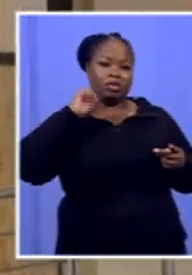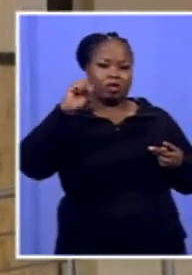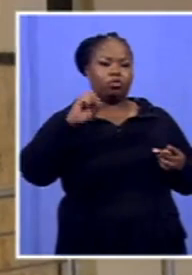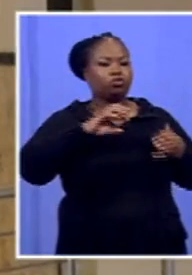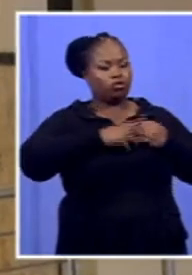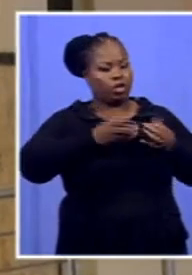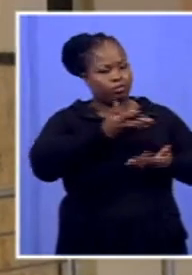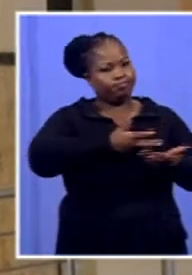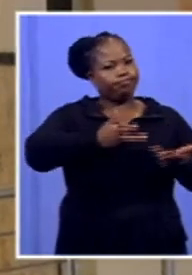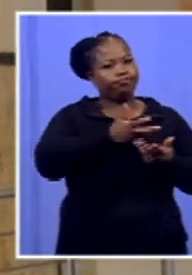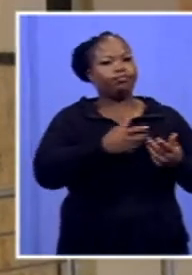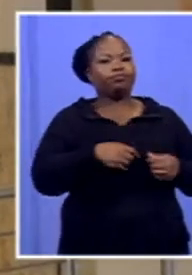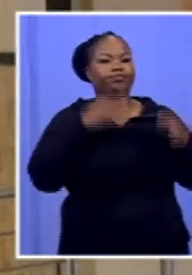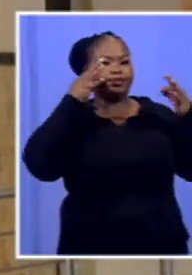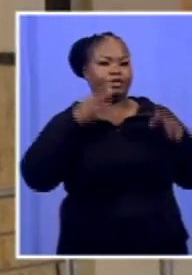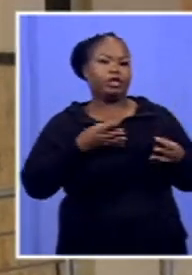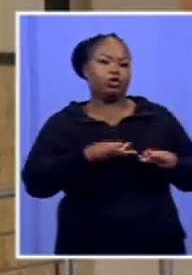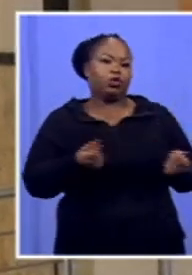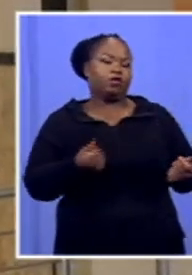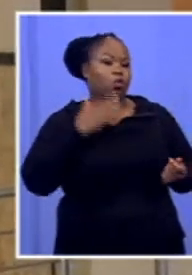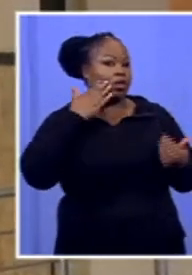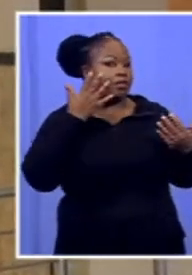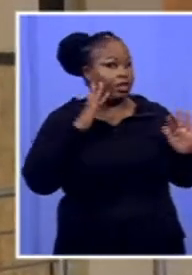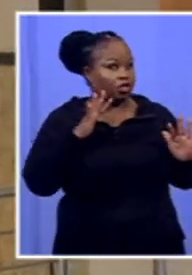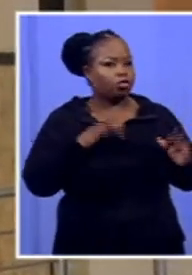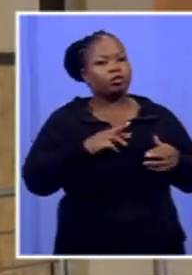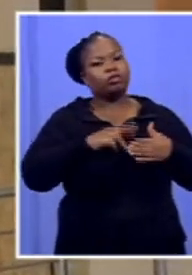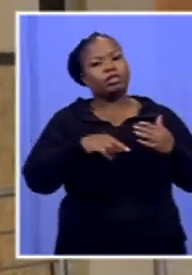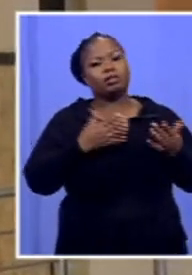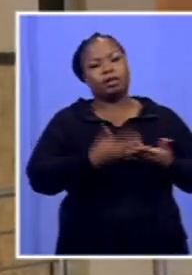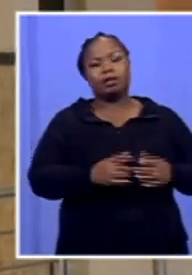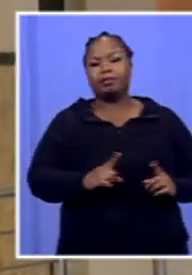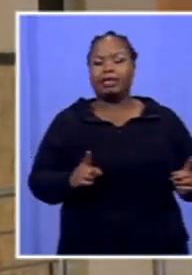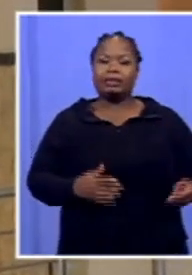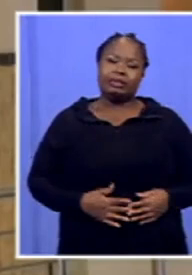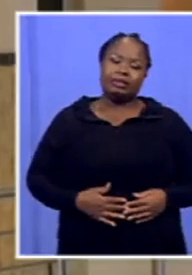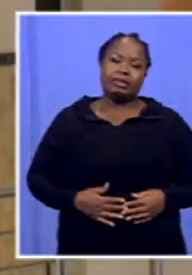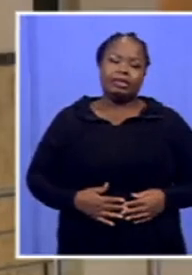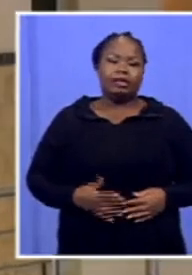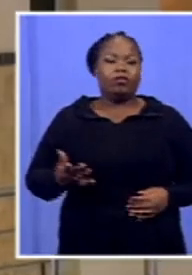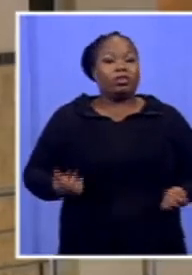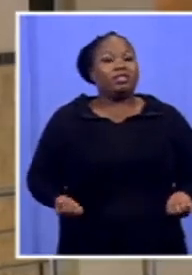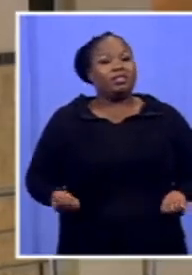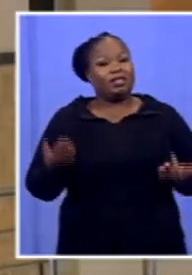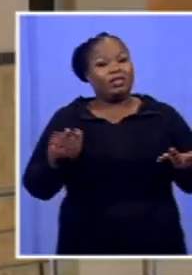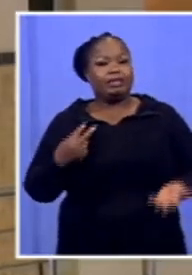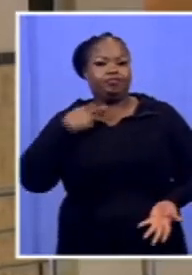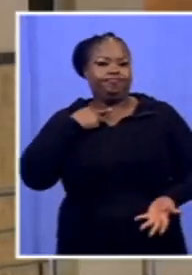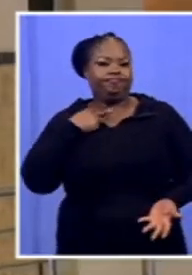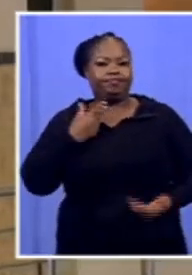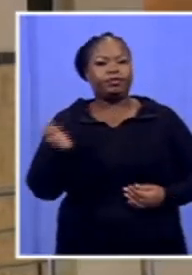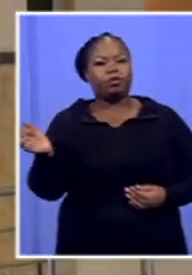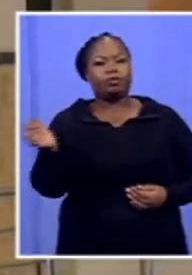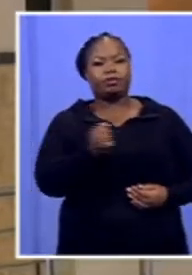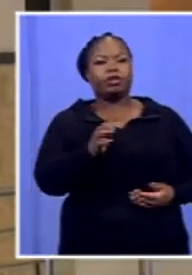matter today. So we believe that after that meeting, we'll get good results. But unfortunately, part of the services, we have appointed